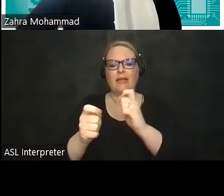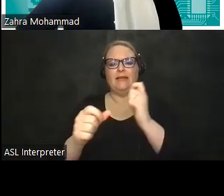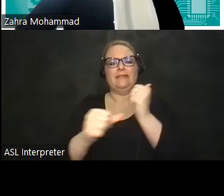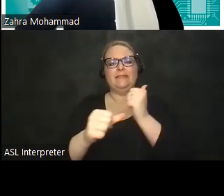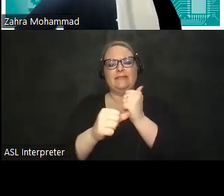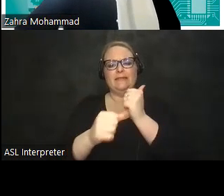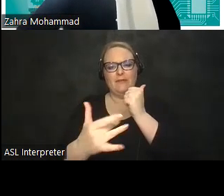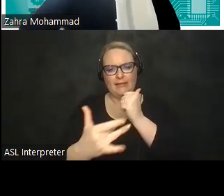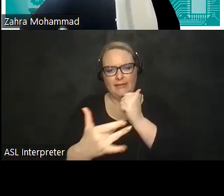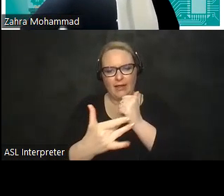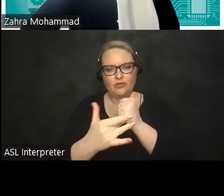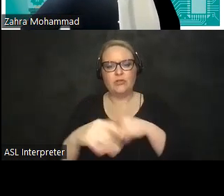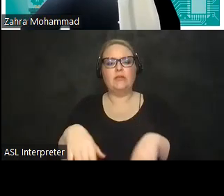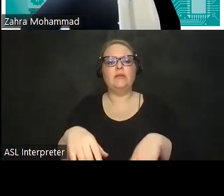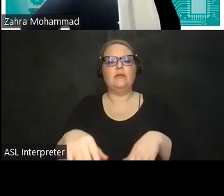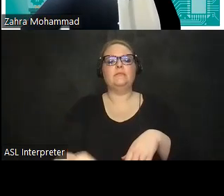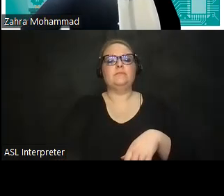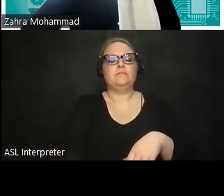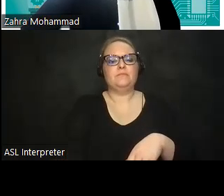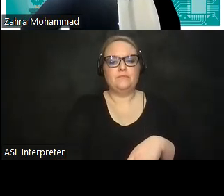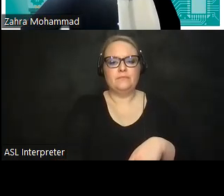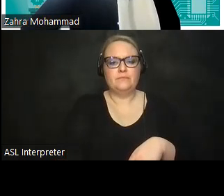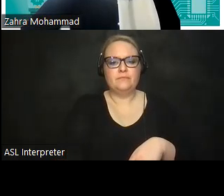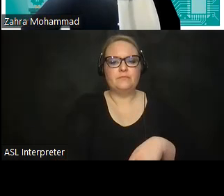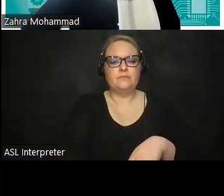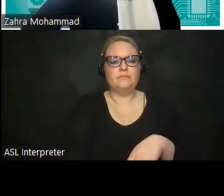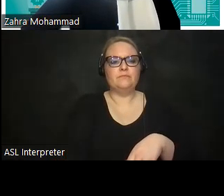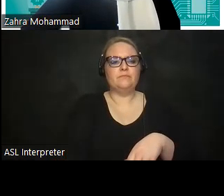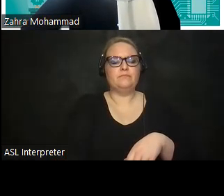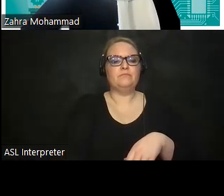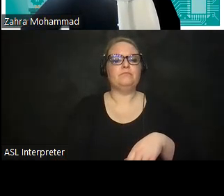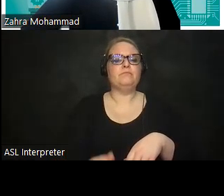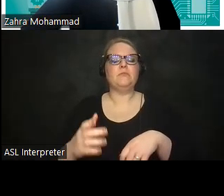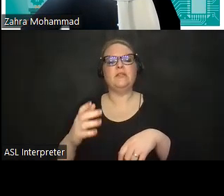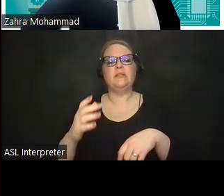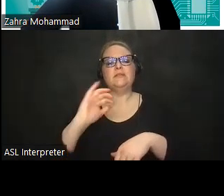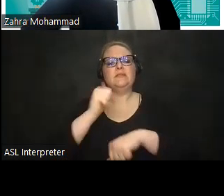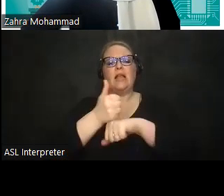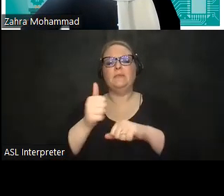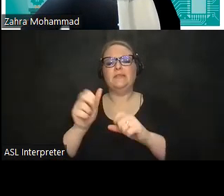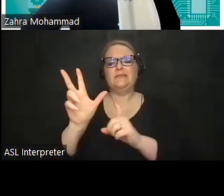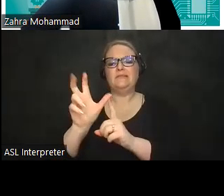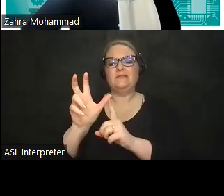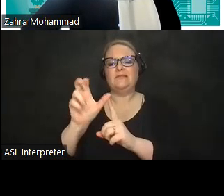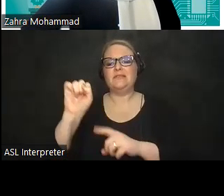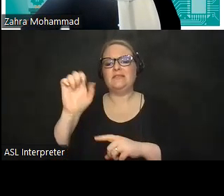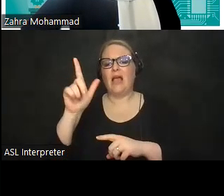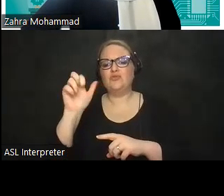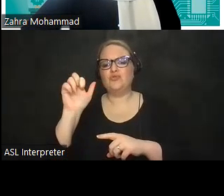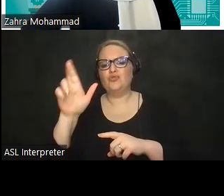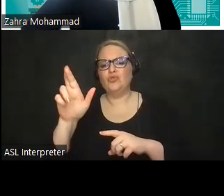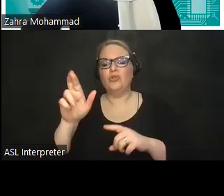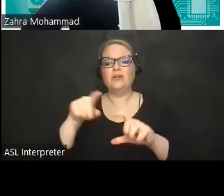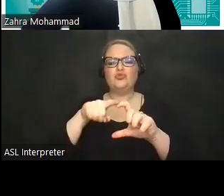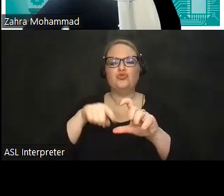so the volunteers put some force sensor and a few circuitry that could kind of instead of